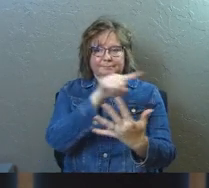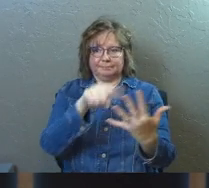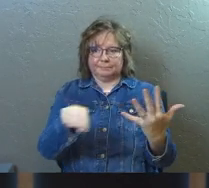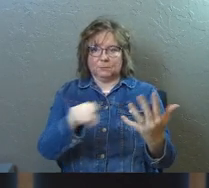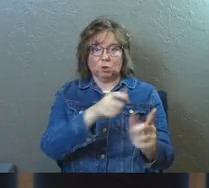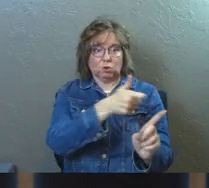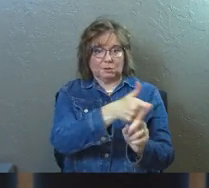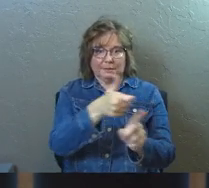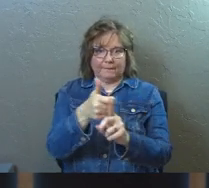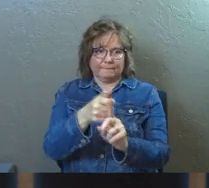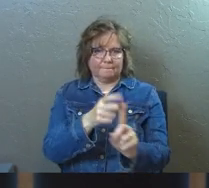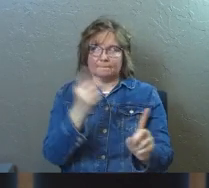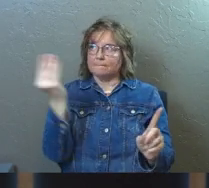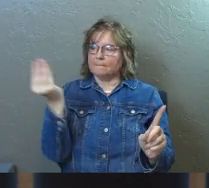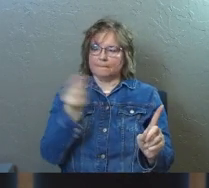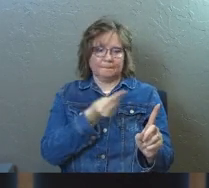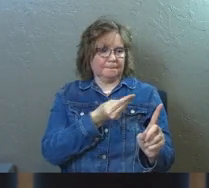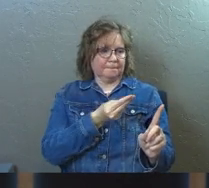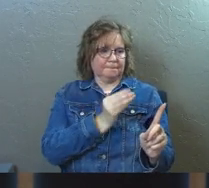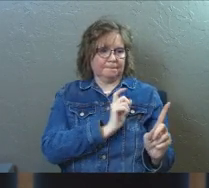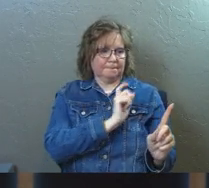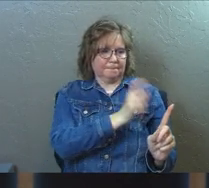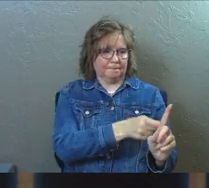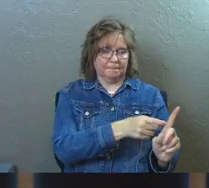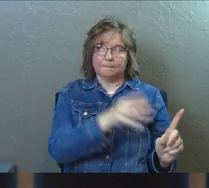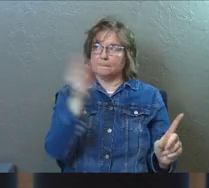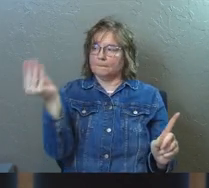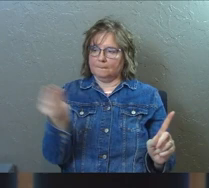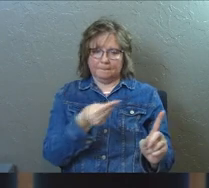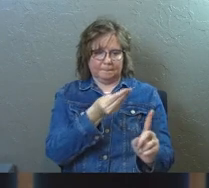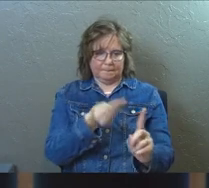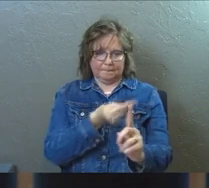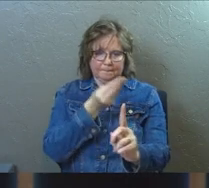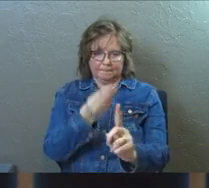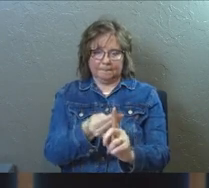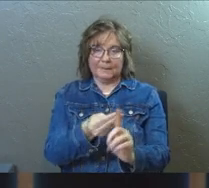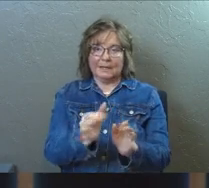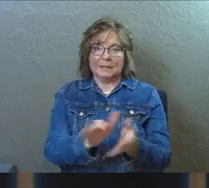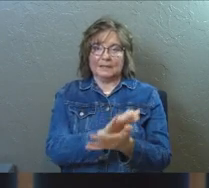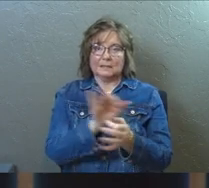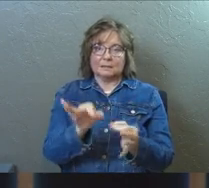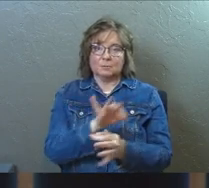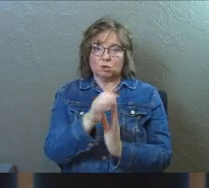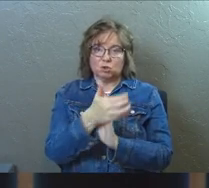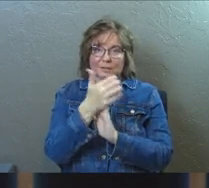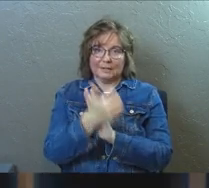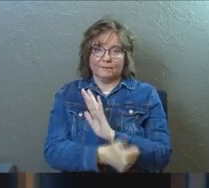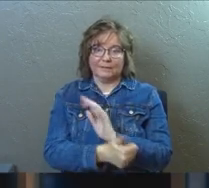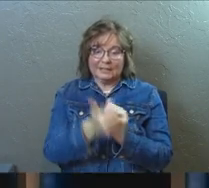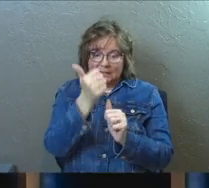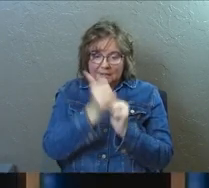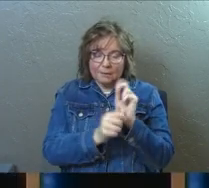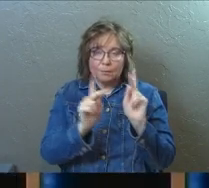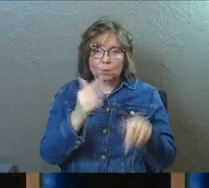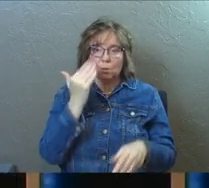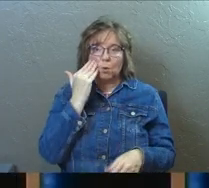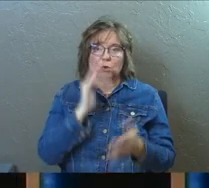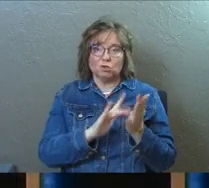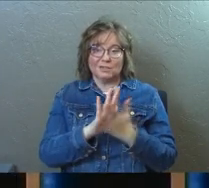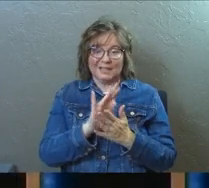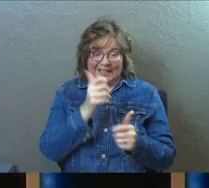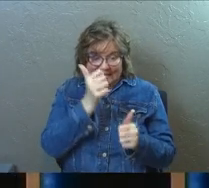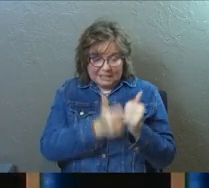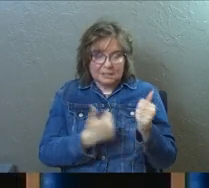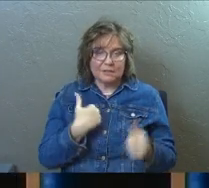personally, at least one spiritual gift. Every single person that knows Jesus, because that